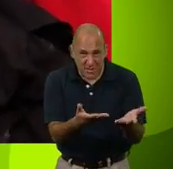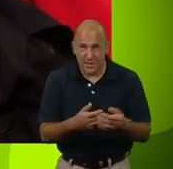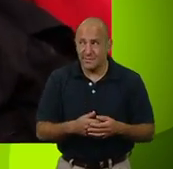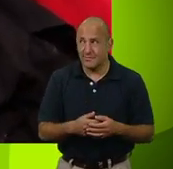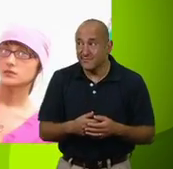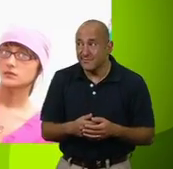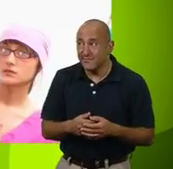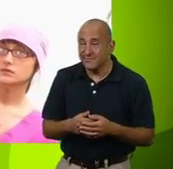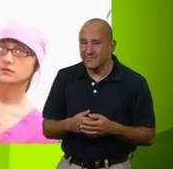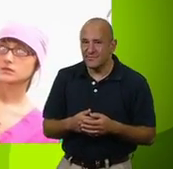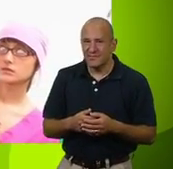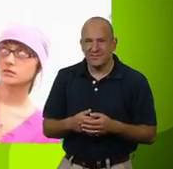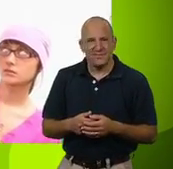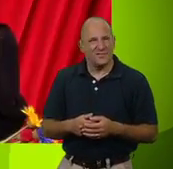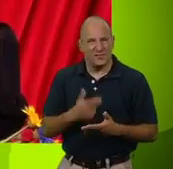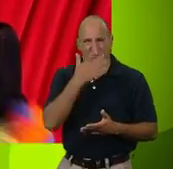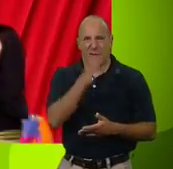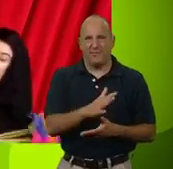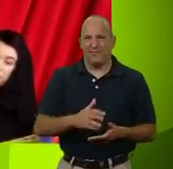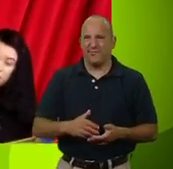Yeah. You should be ashamed of yourself.